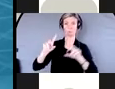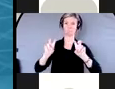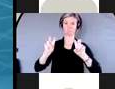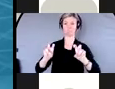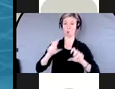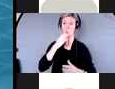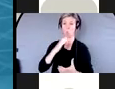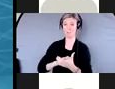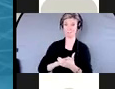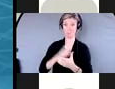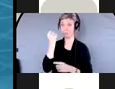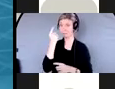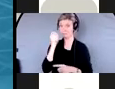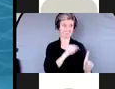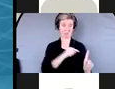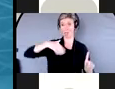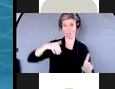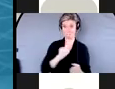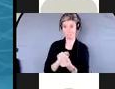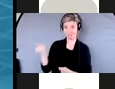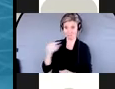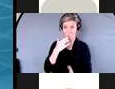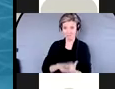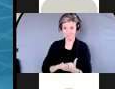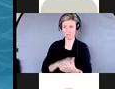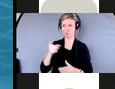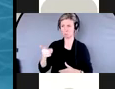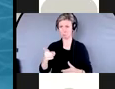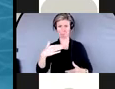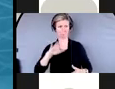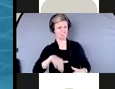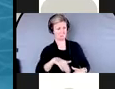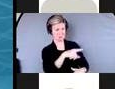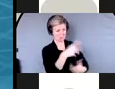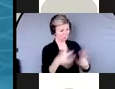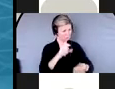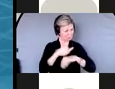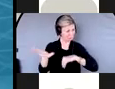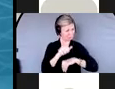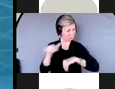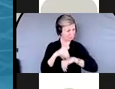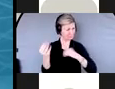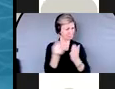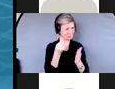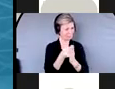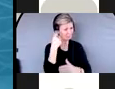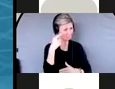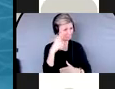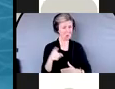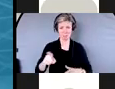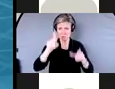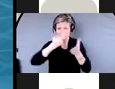And on further investigation, the advisor discovered that the client had never met this individual and that this was a scam.